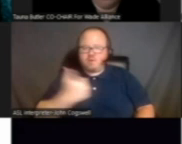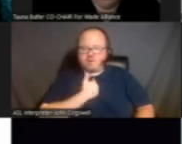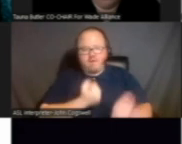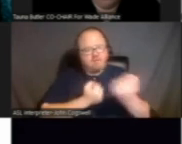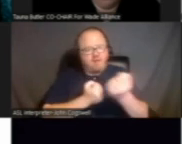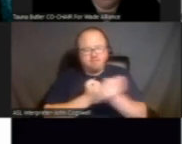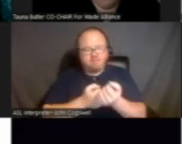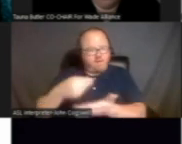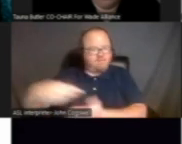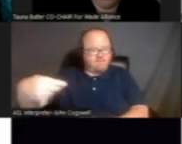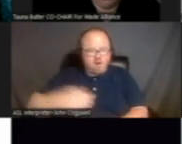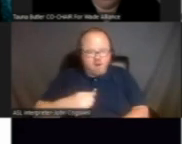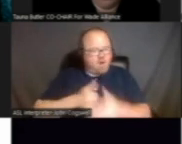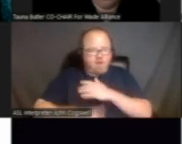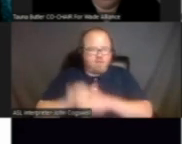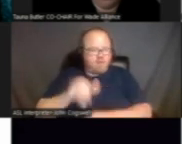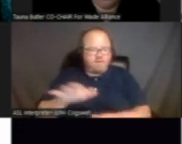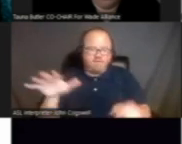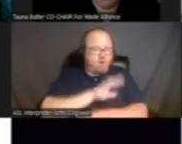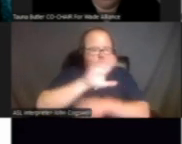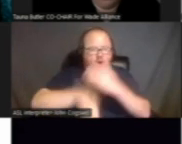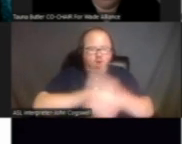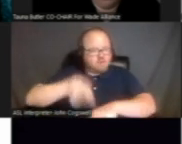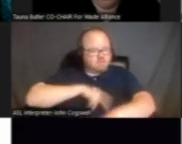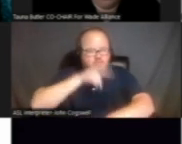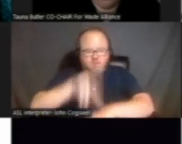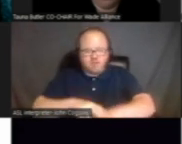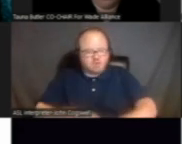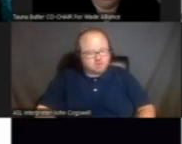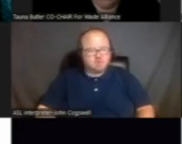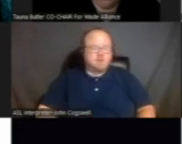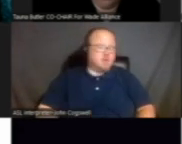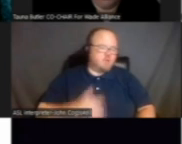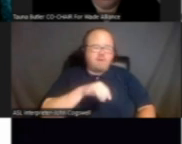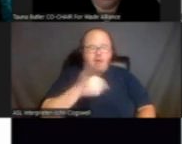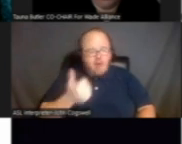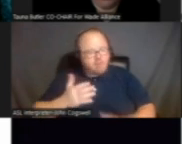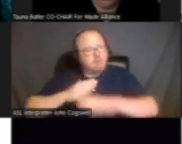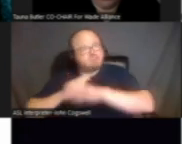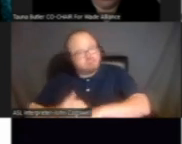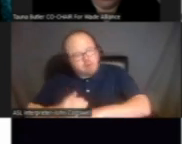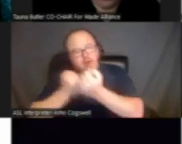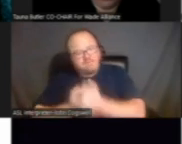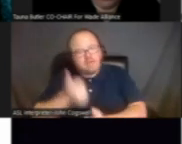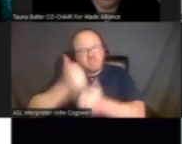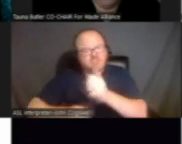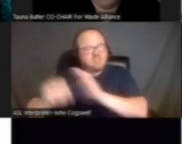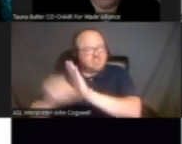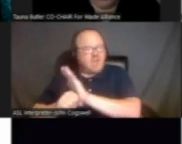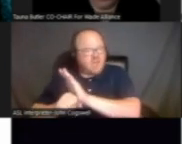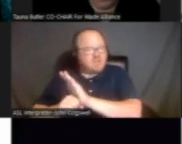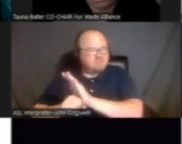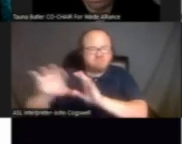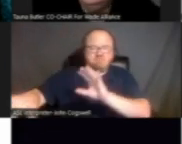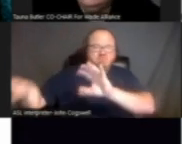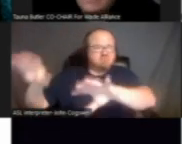funded under this through the whole nation. So there's other protection and advocacy in each state. So it'd be like,